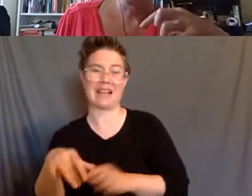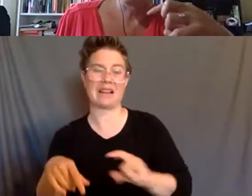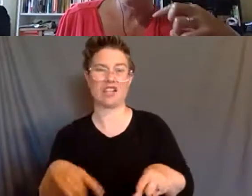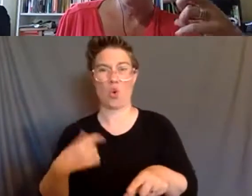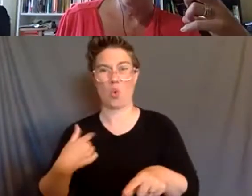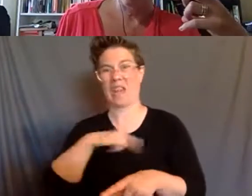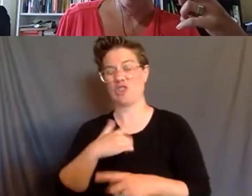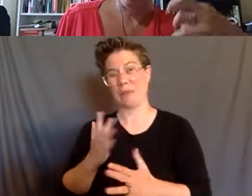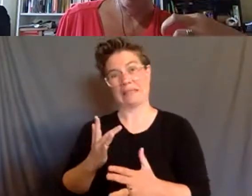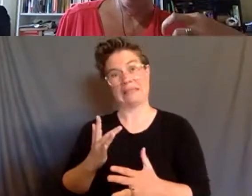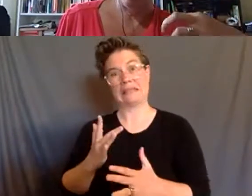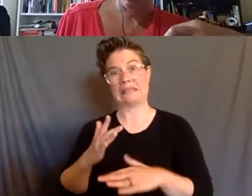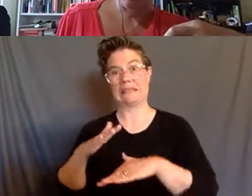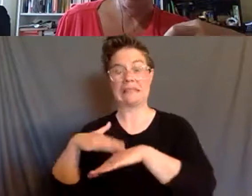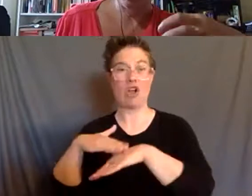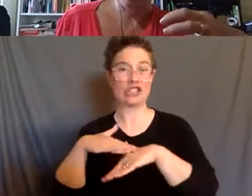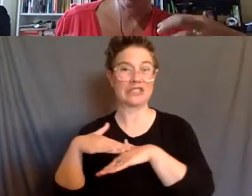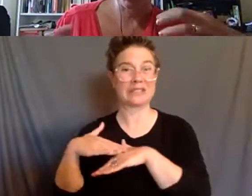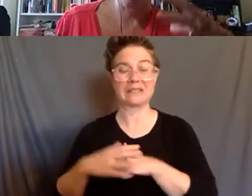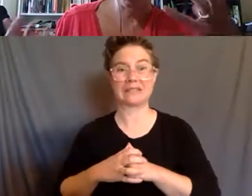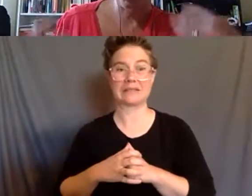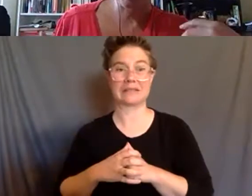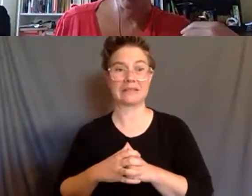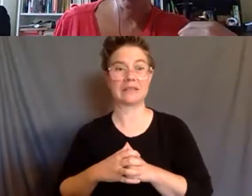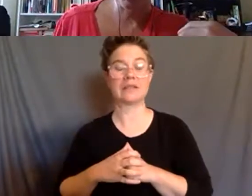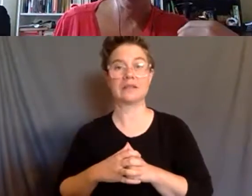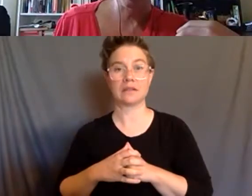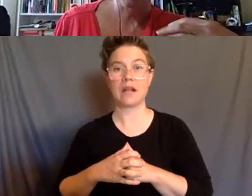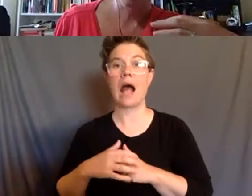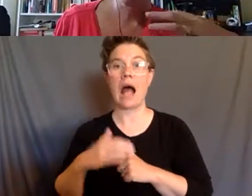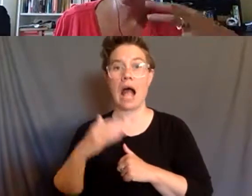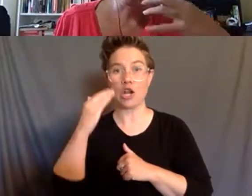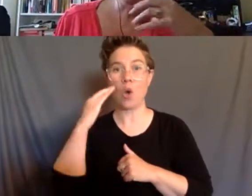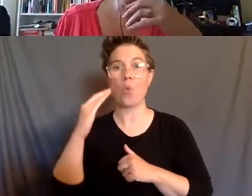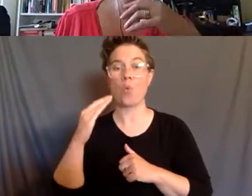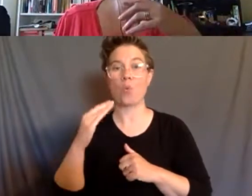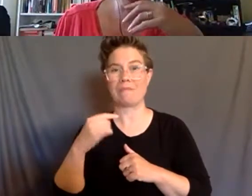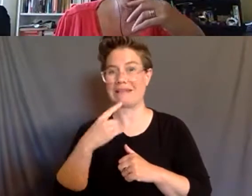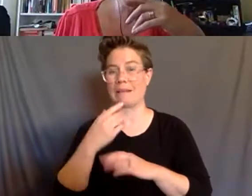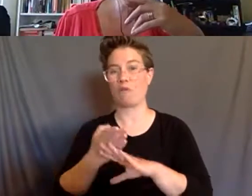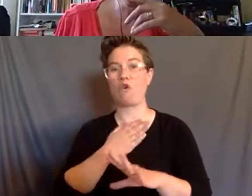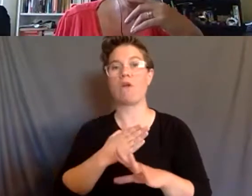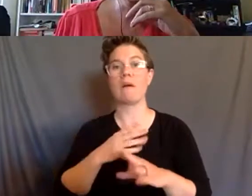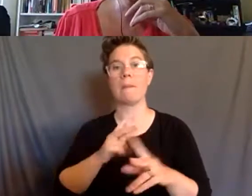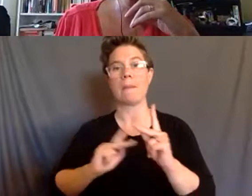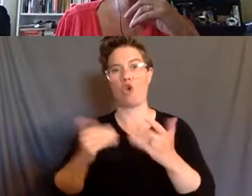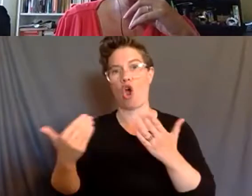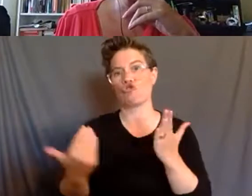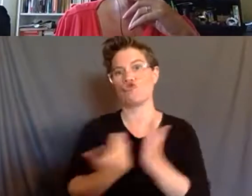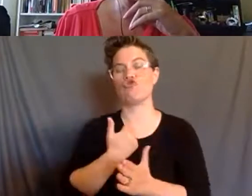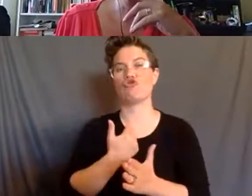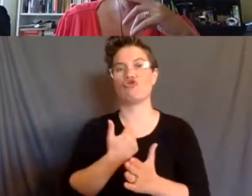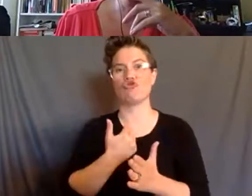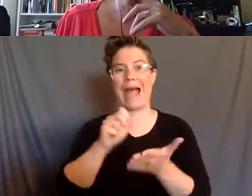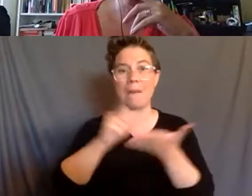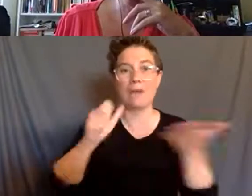just people, like I started today by saying people who are new to abolition, but also people who are new to disability, people